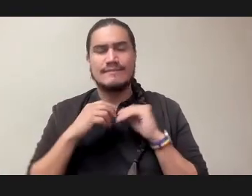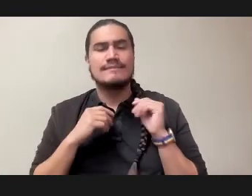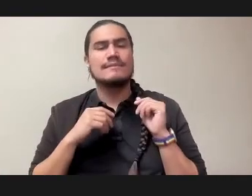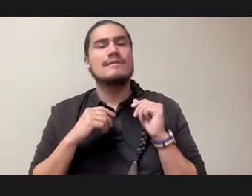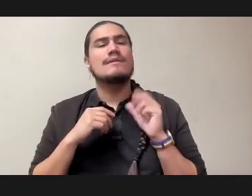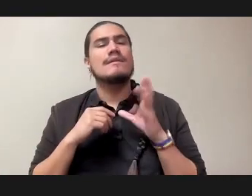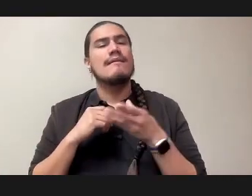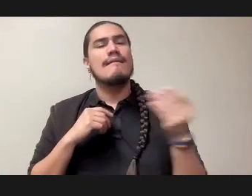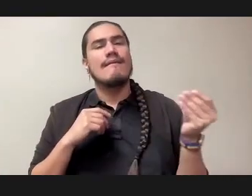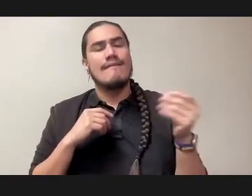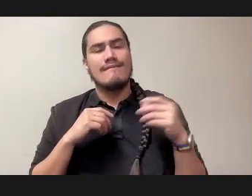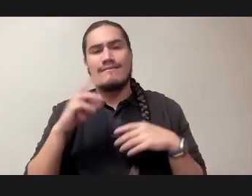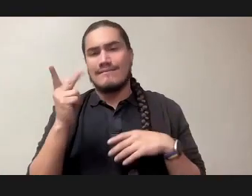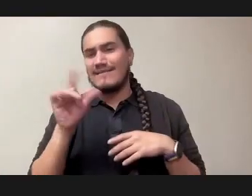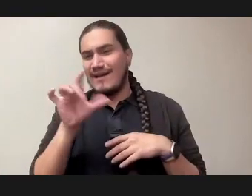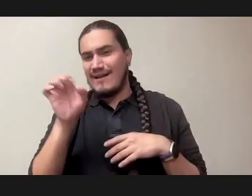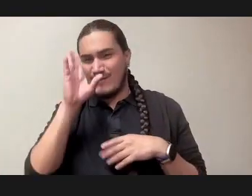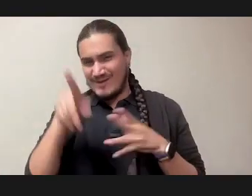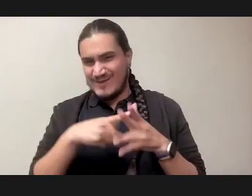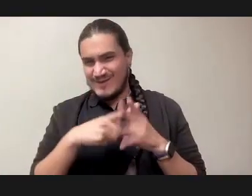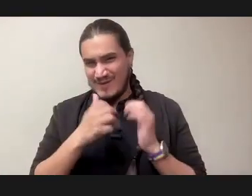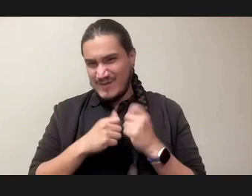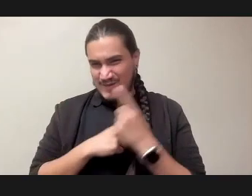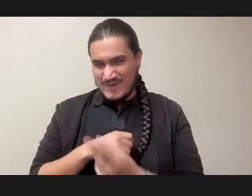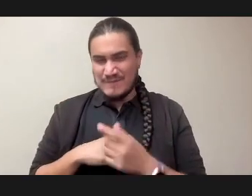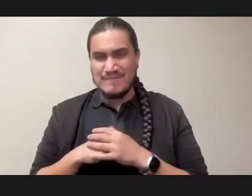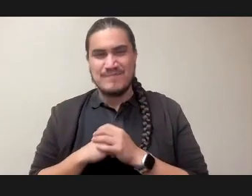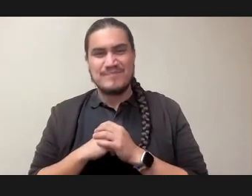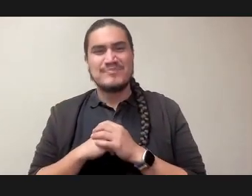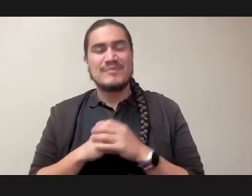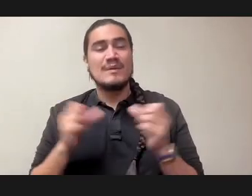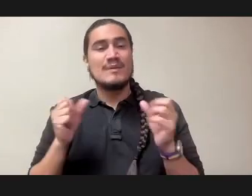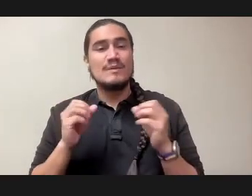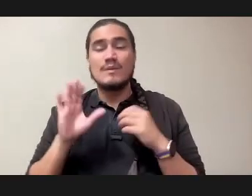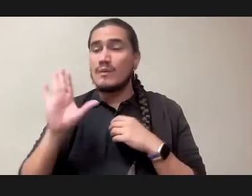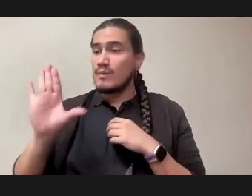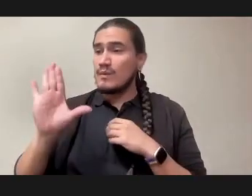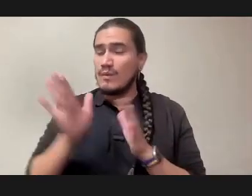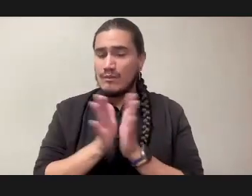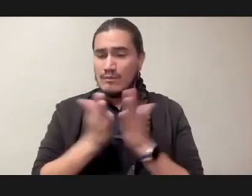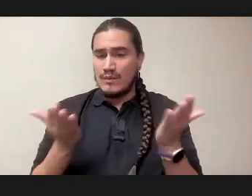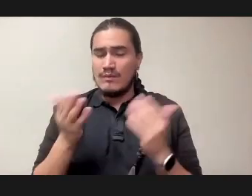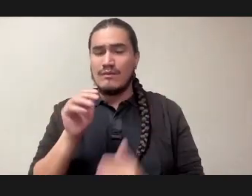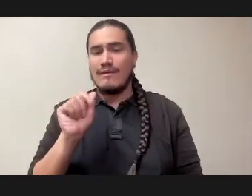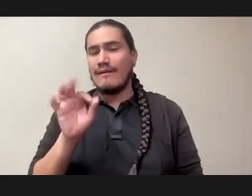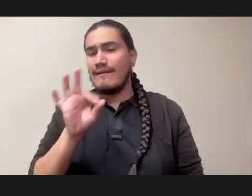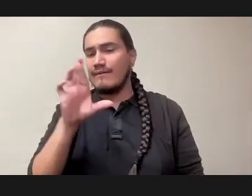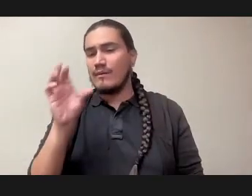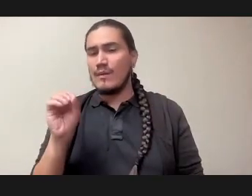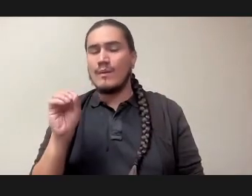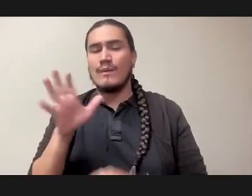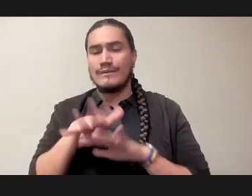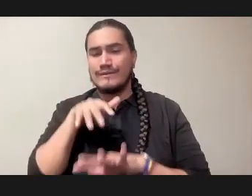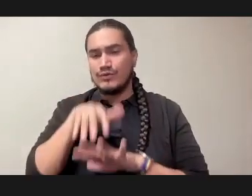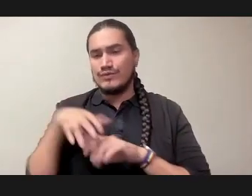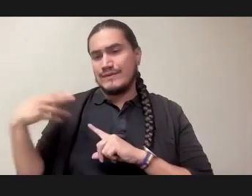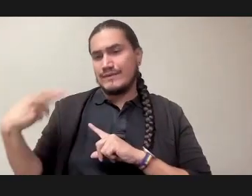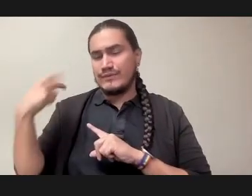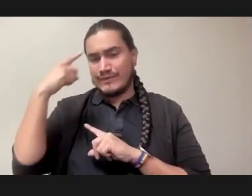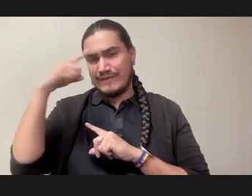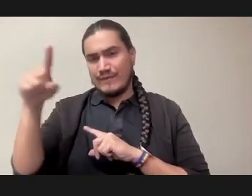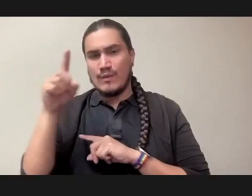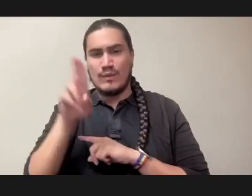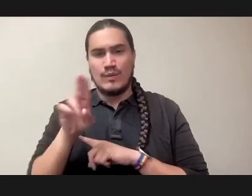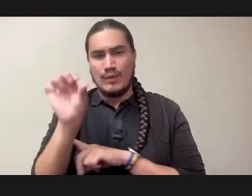And Kyle, I'm going to start with you. So in your book, An Afro-Indigenous History of the United States, you argue that the